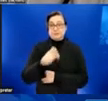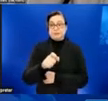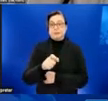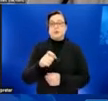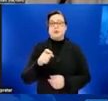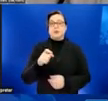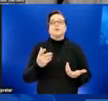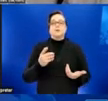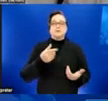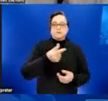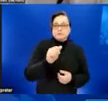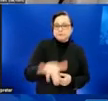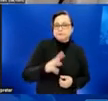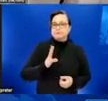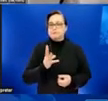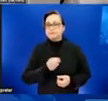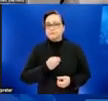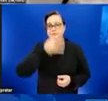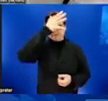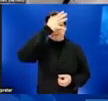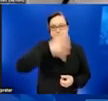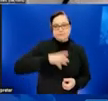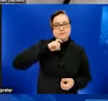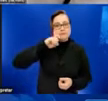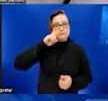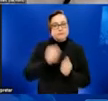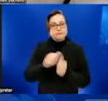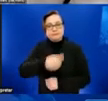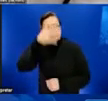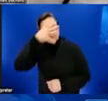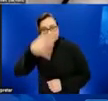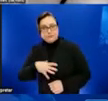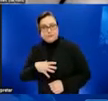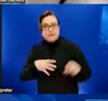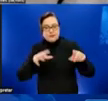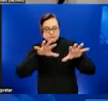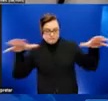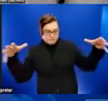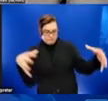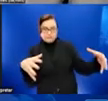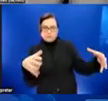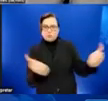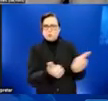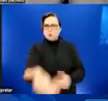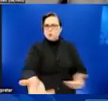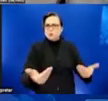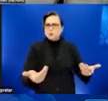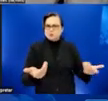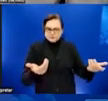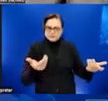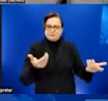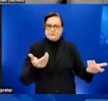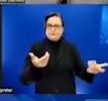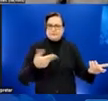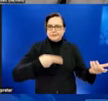associated with these men and these men with the disease. As such, individuals who identify as